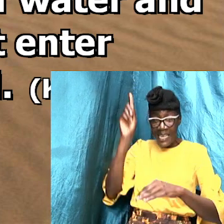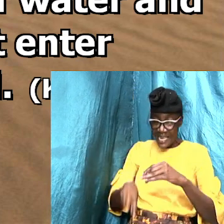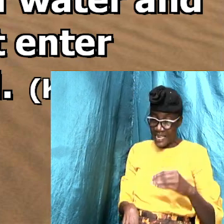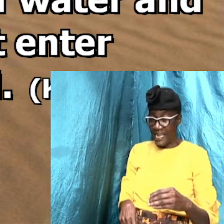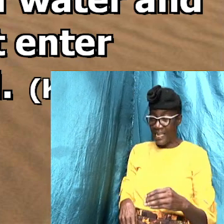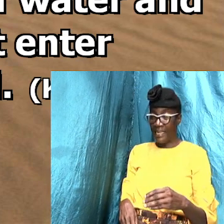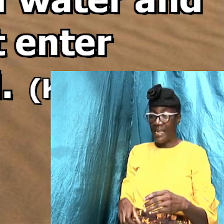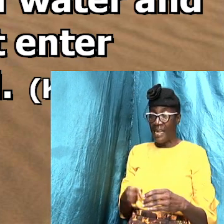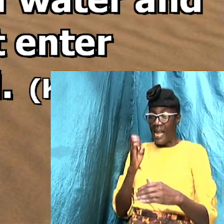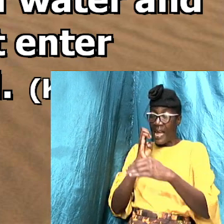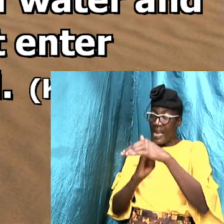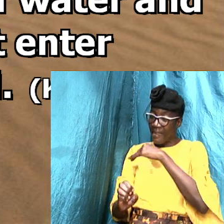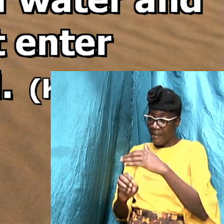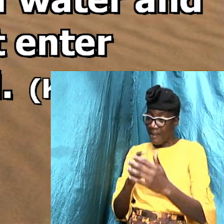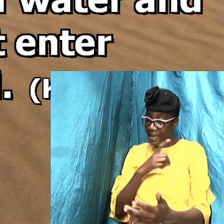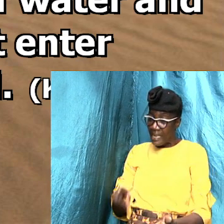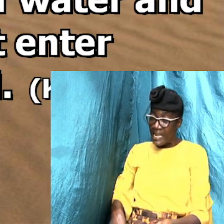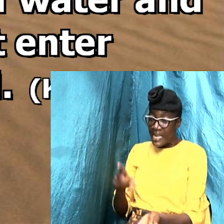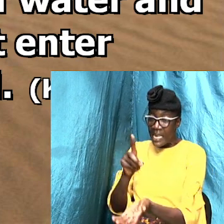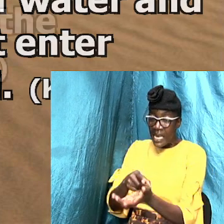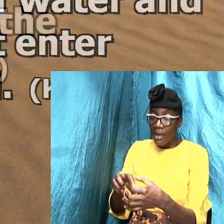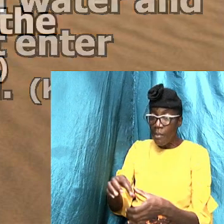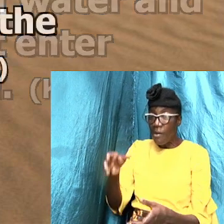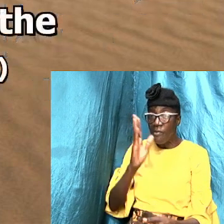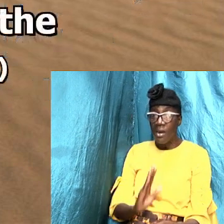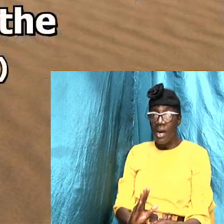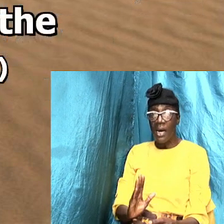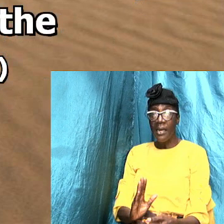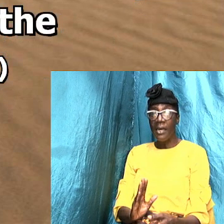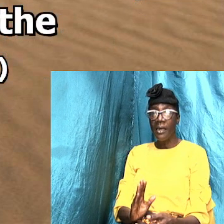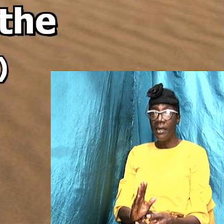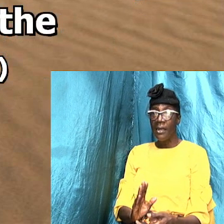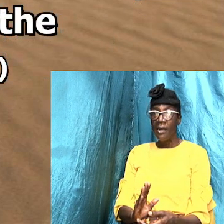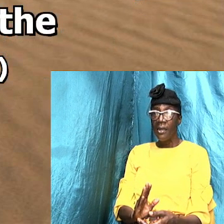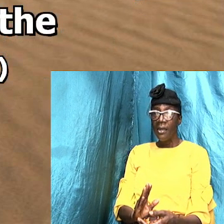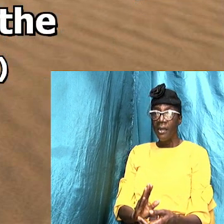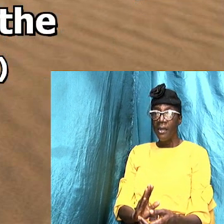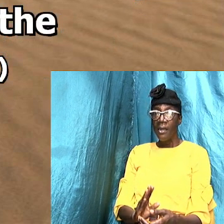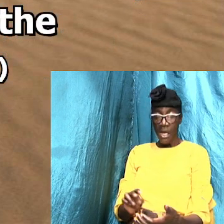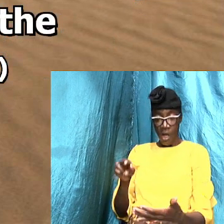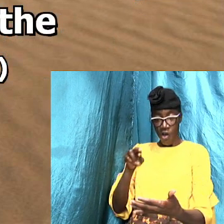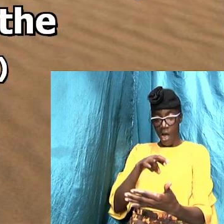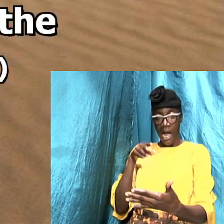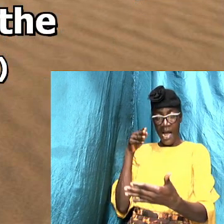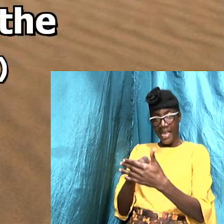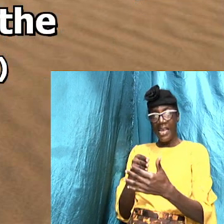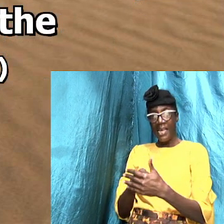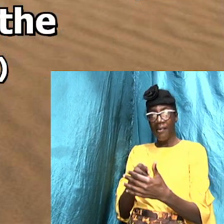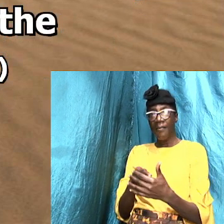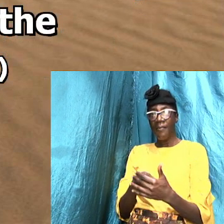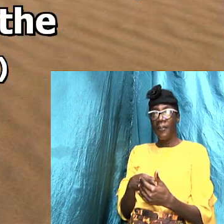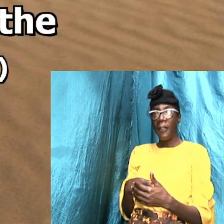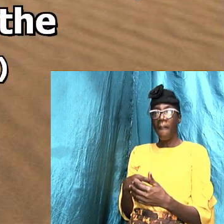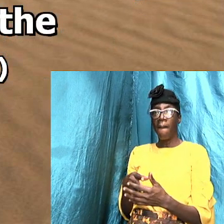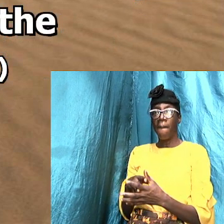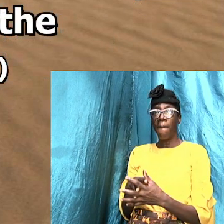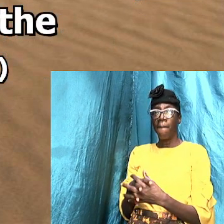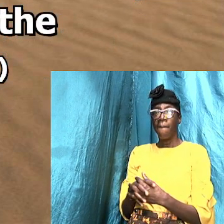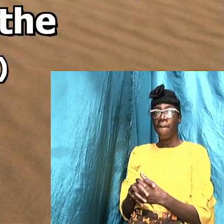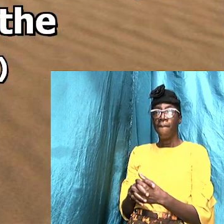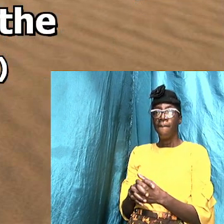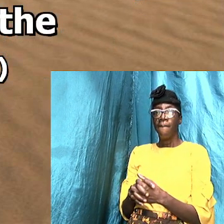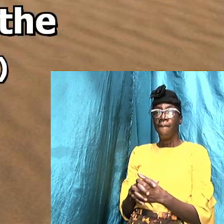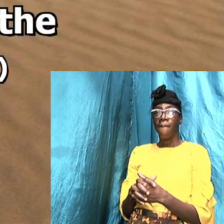enter the kingdom of God. Let me read that. Let me read that one more time. Let me